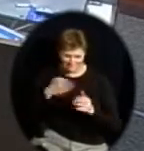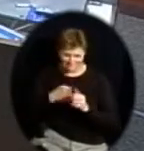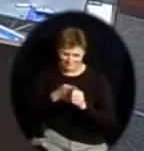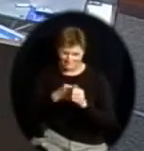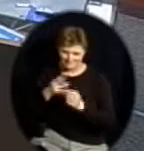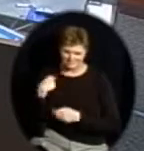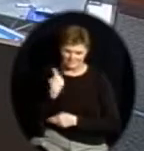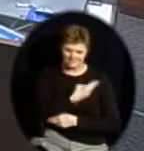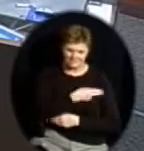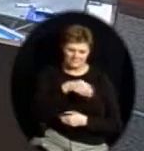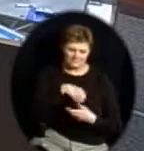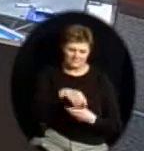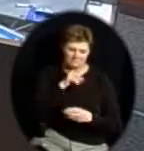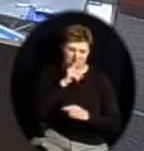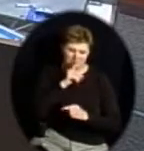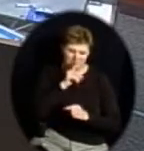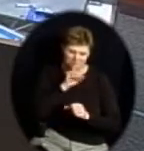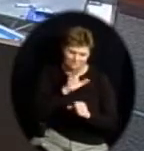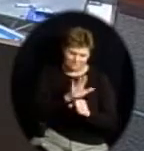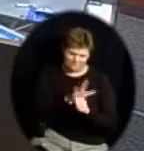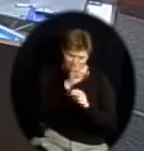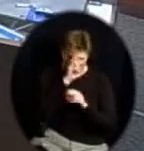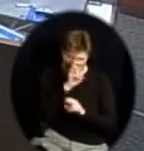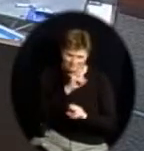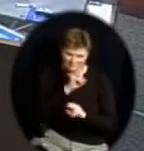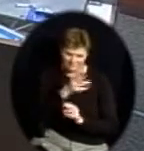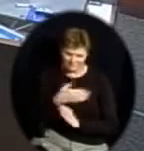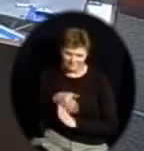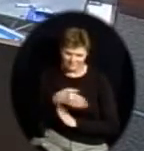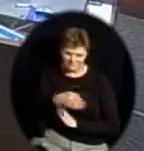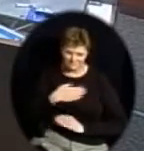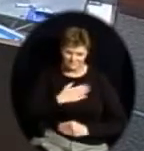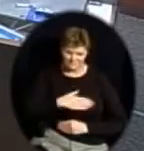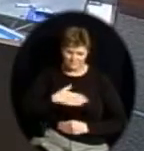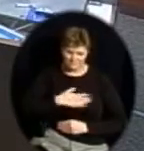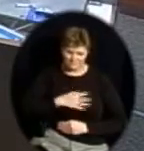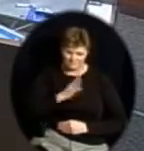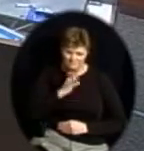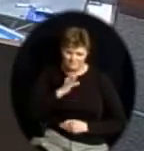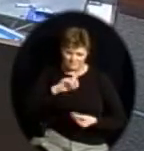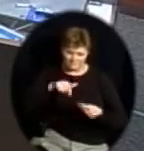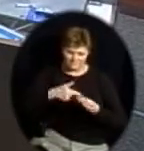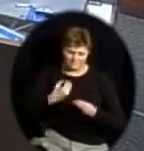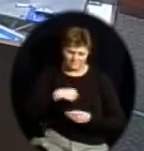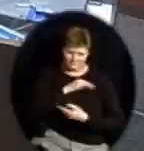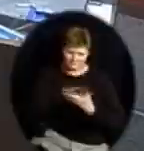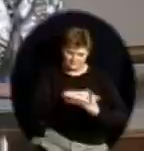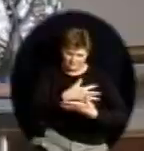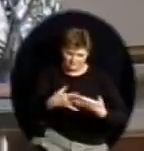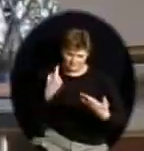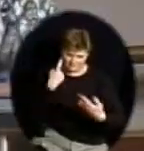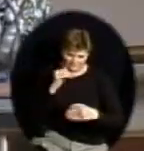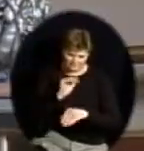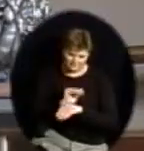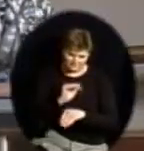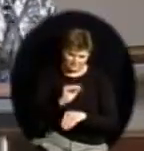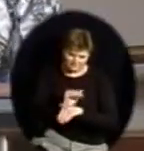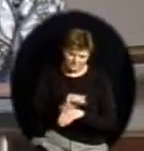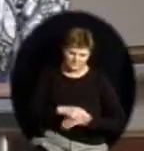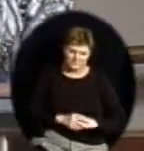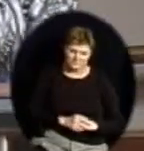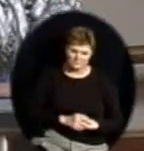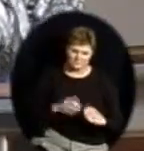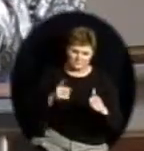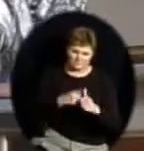for us tonight. Dr. Rall, would you be so kind as to do an overview of our agenda at of this evening, please? I would be happy to. First of all, we'll begin